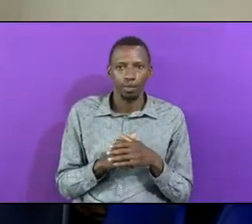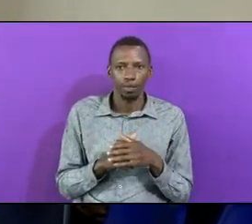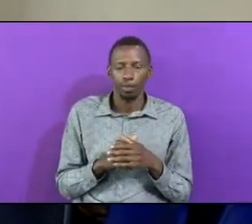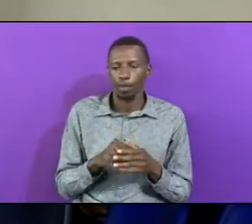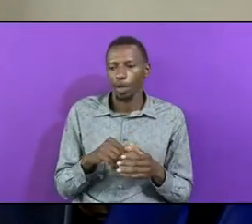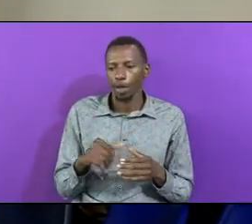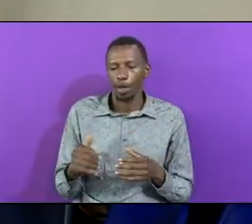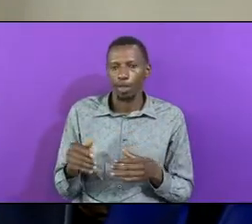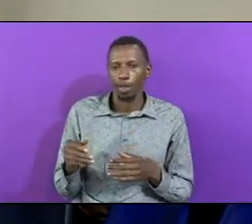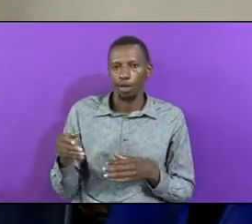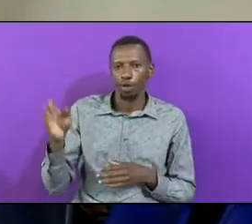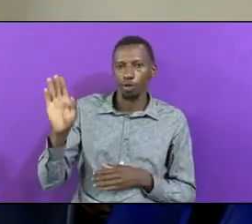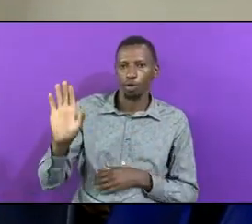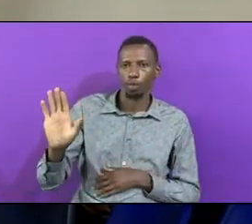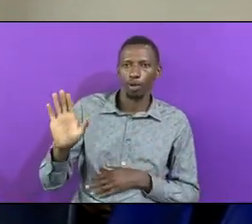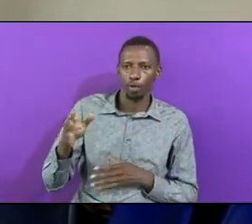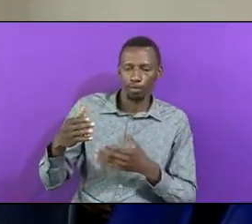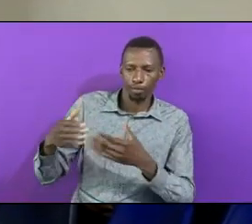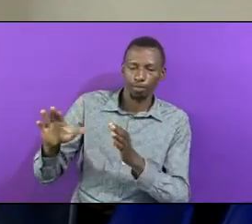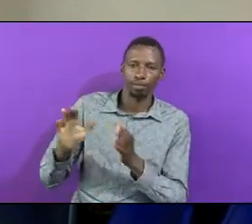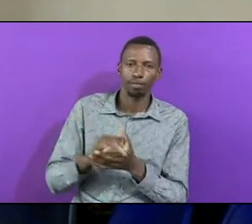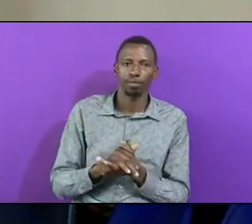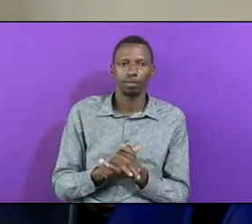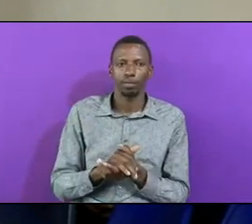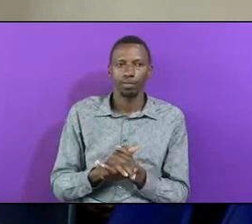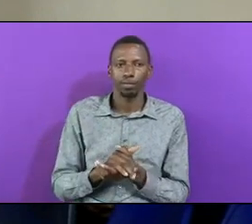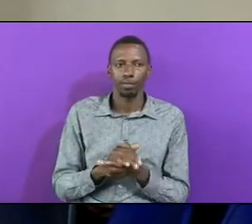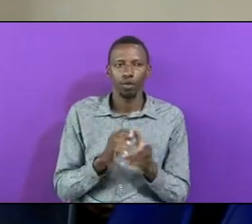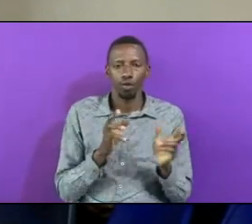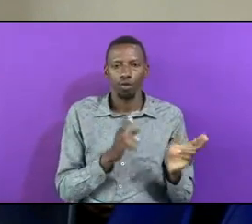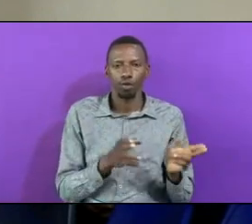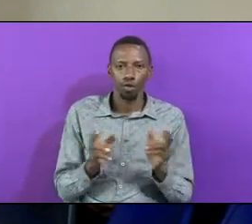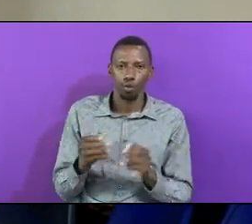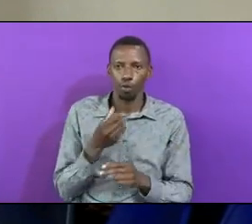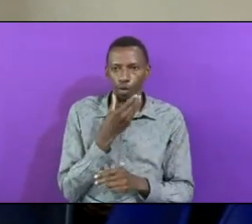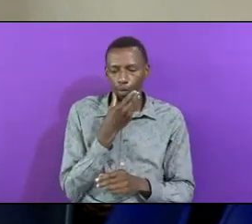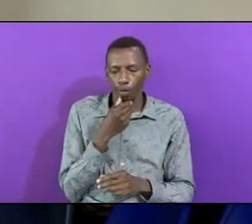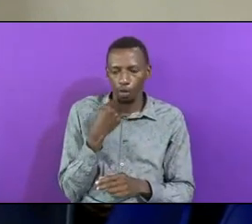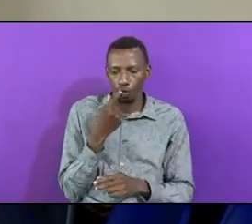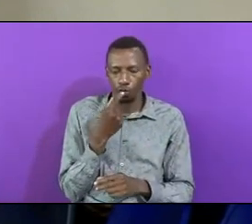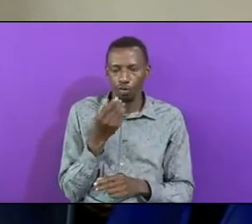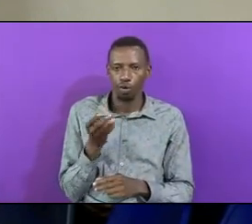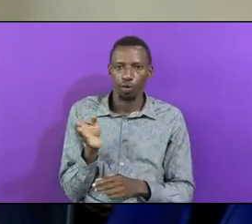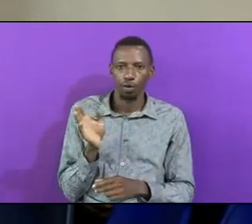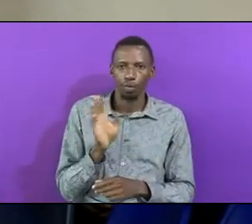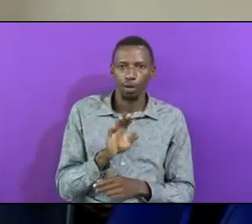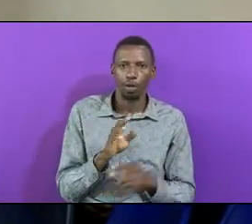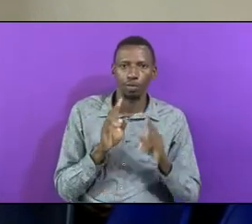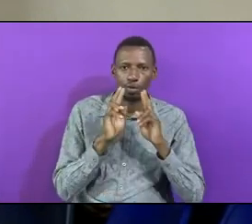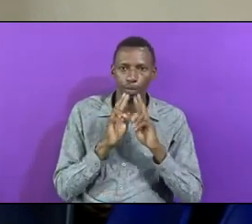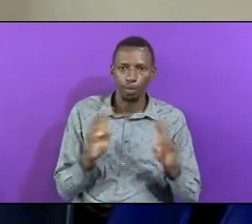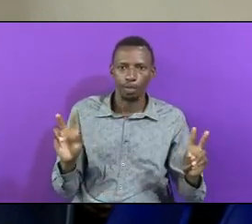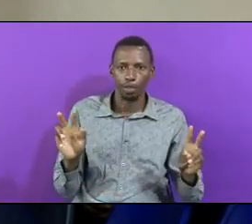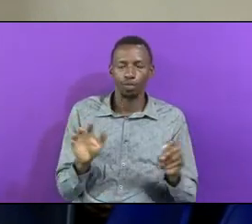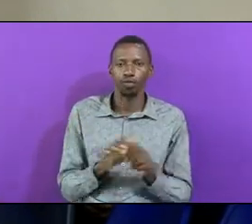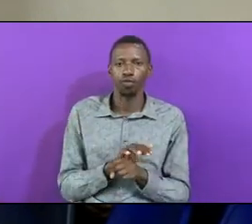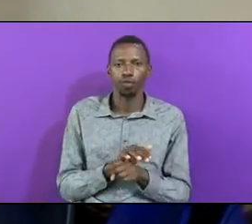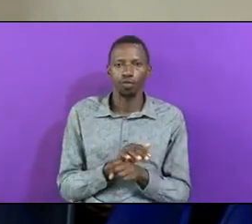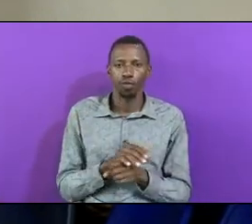Other Gods That Is A Normal Man Who Is Resuming The Peace Position Of His Family